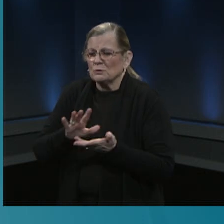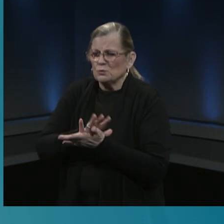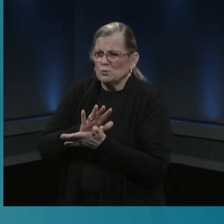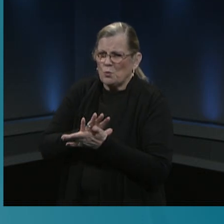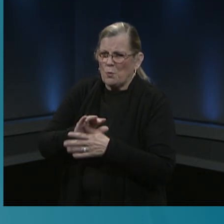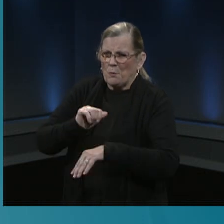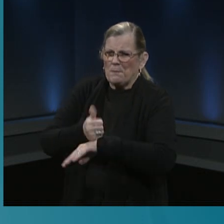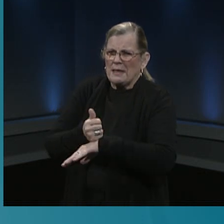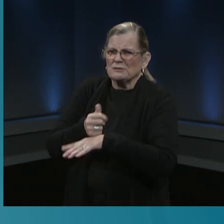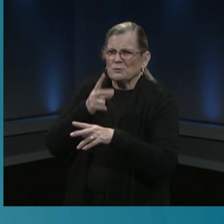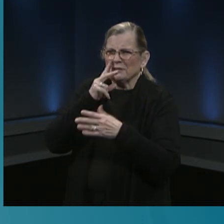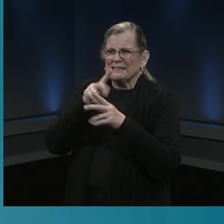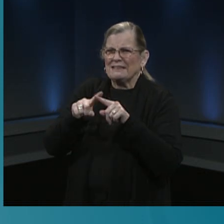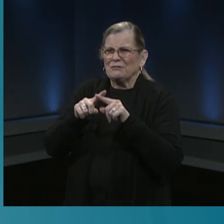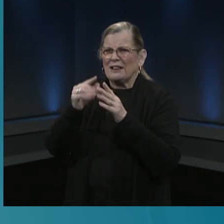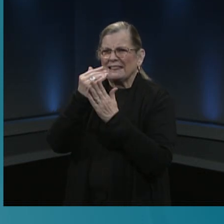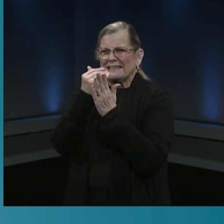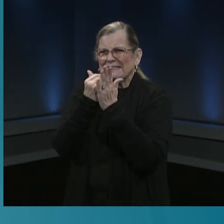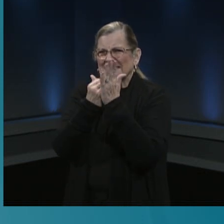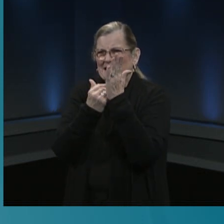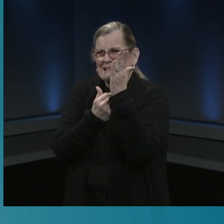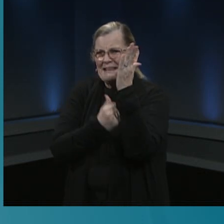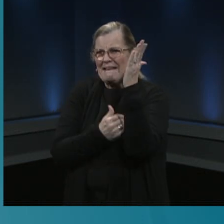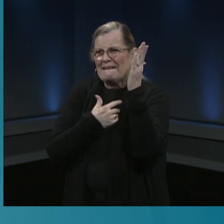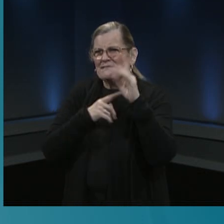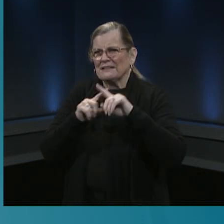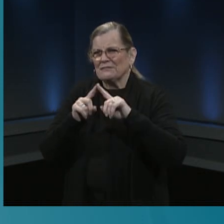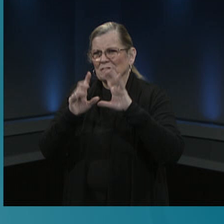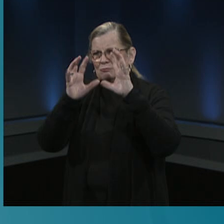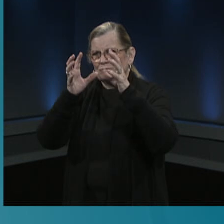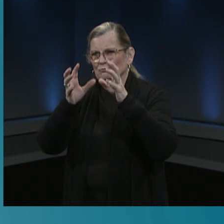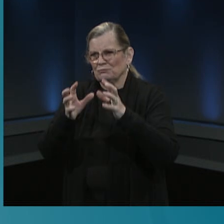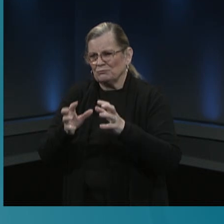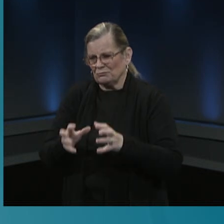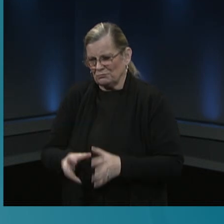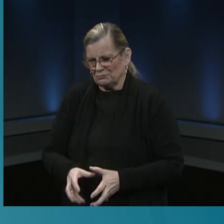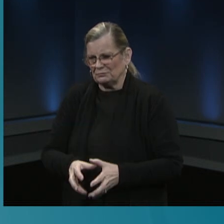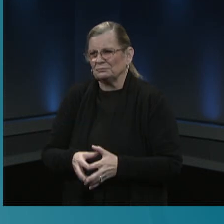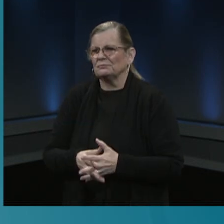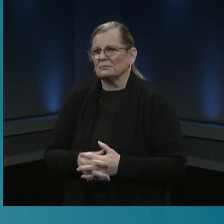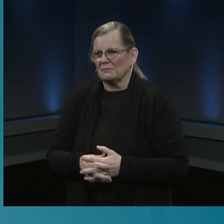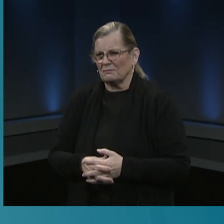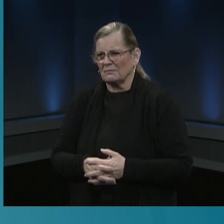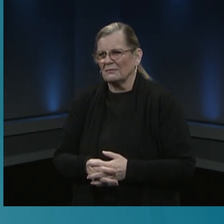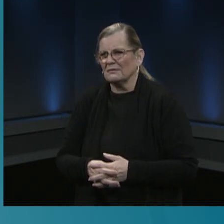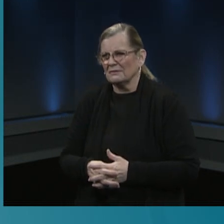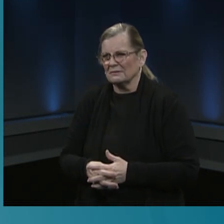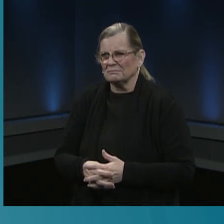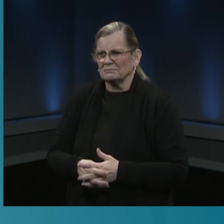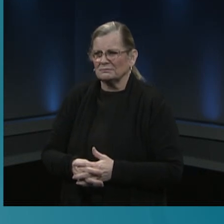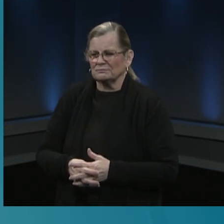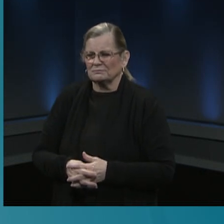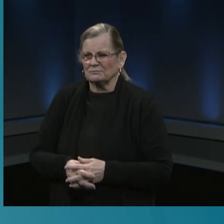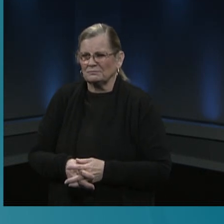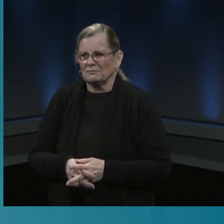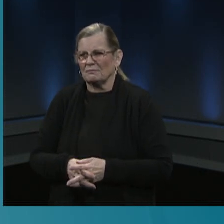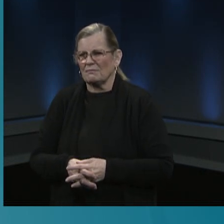one through four the administrators teachers classroom instructional support folks and hourly hourly staff who have